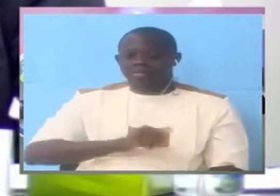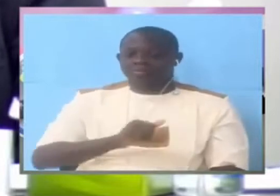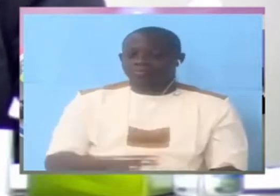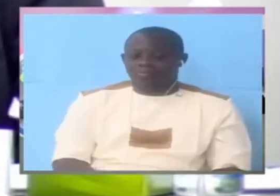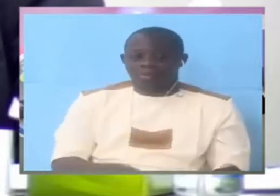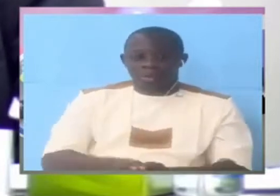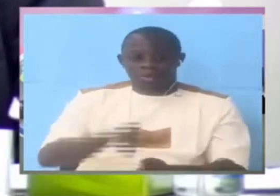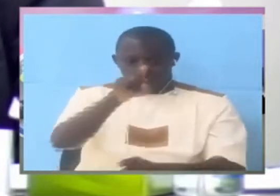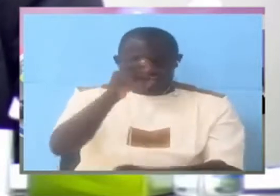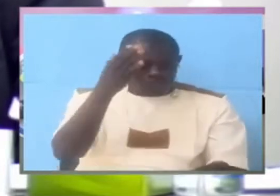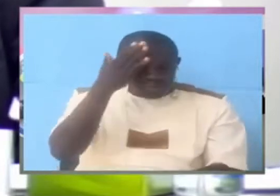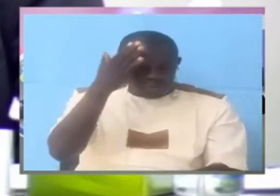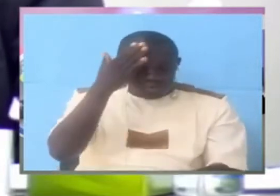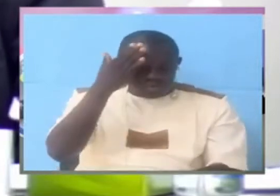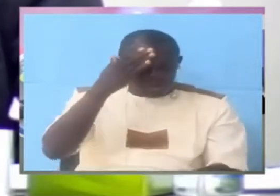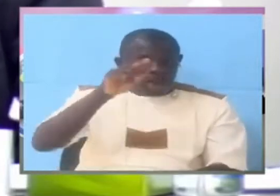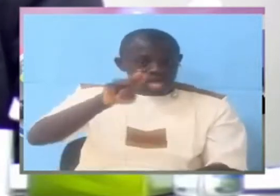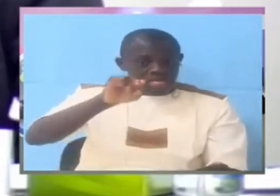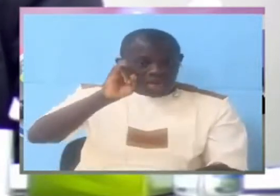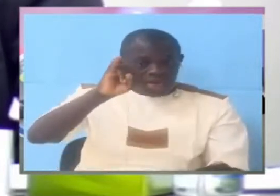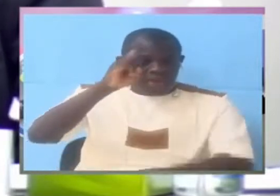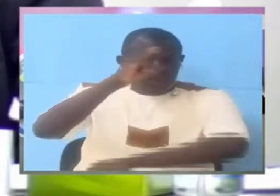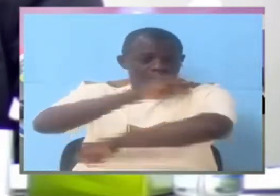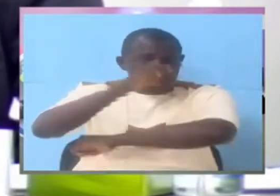You knew the institution very well.